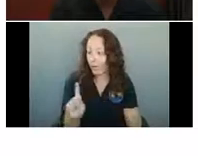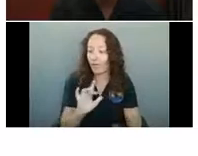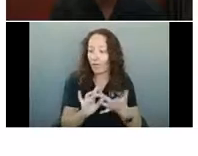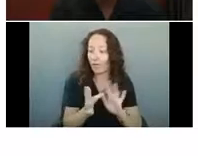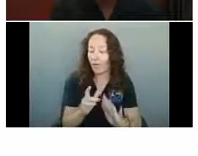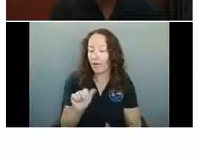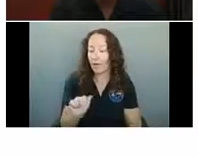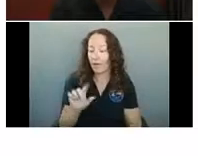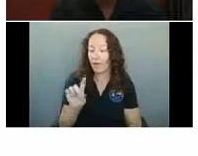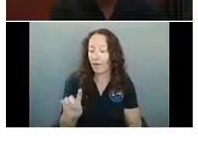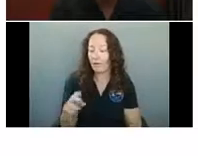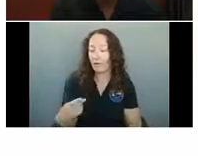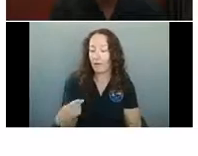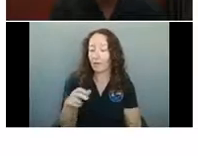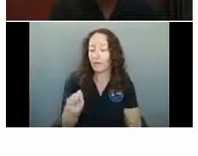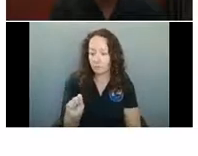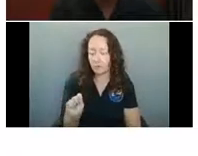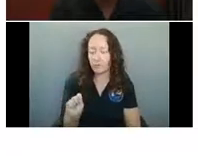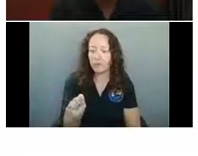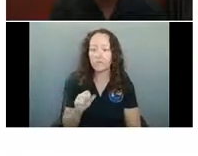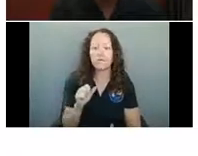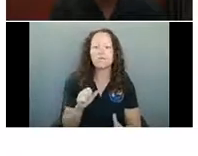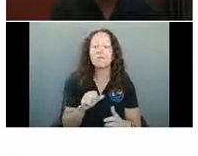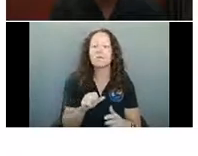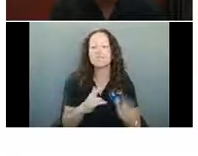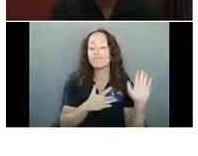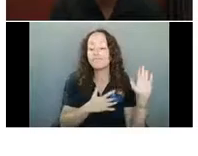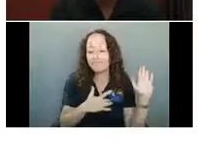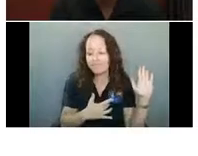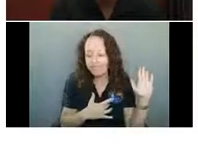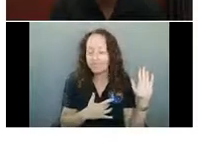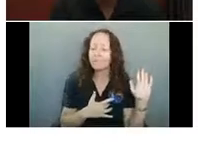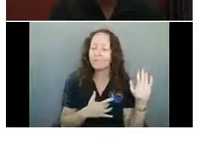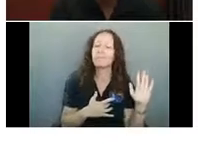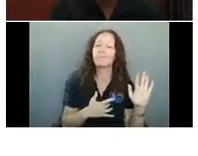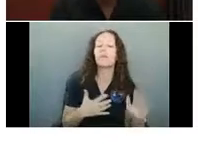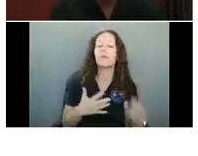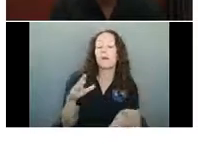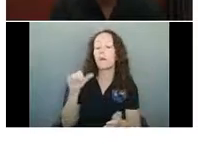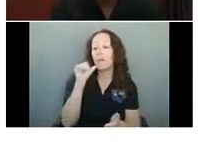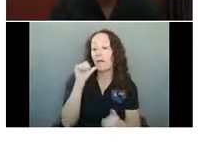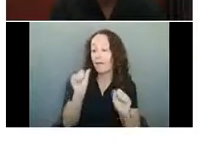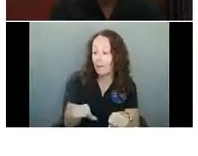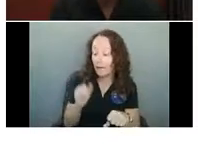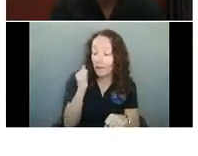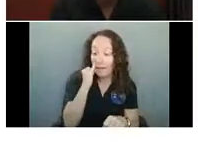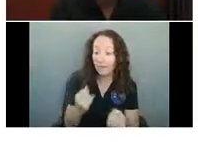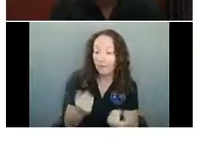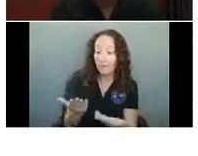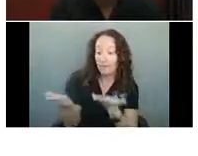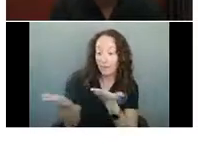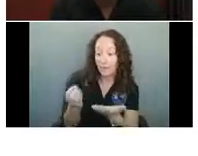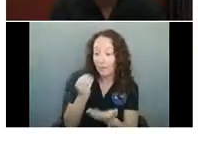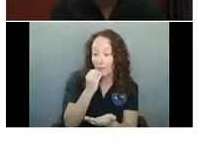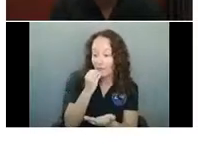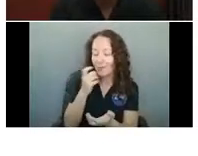file an attestation form if they serve some sort of food, they have to be permitted for it.